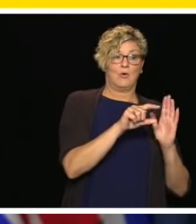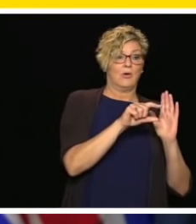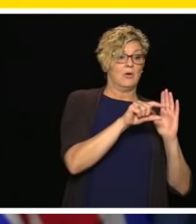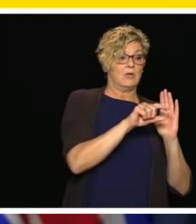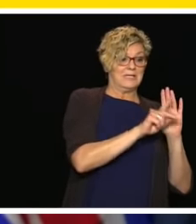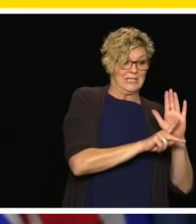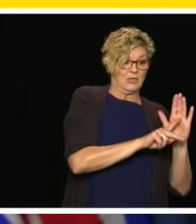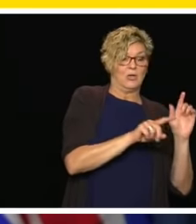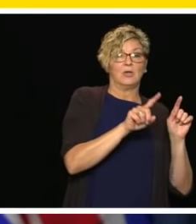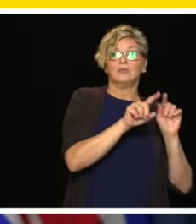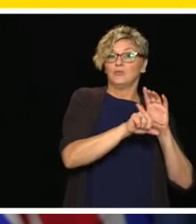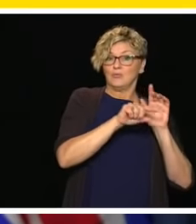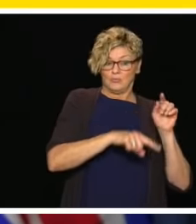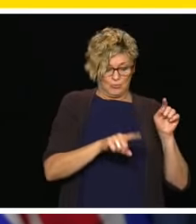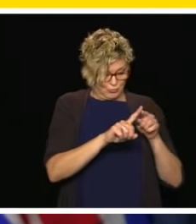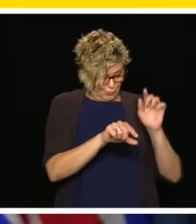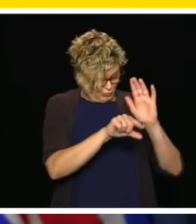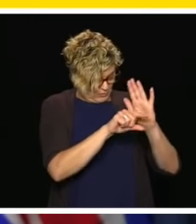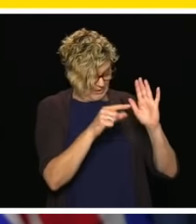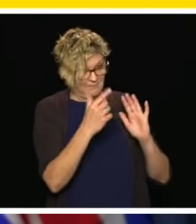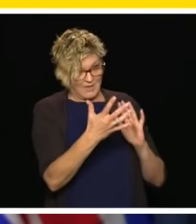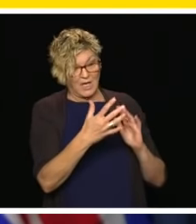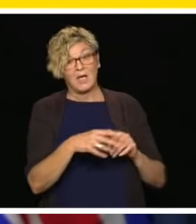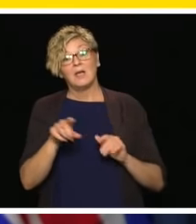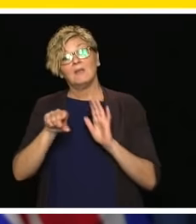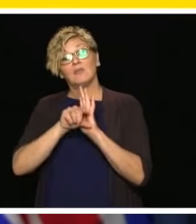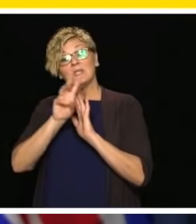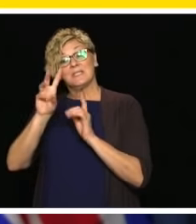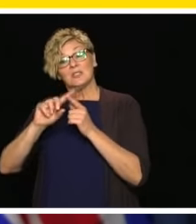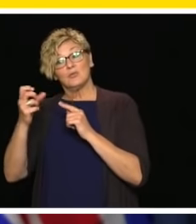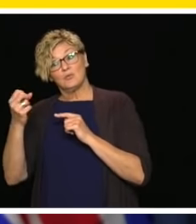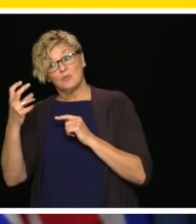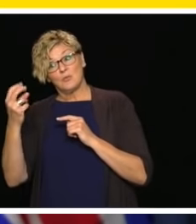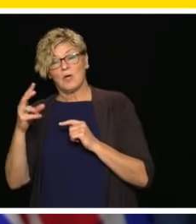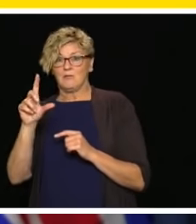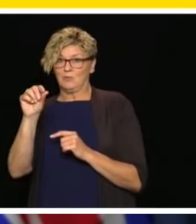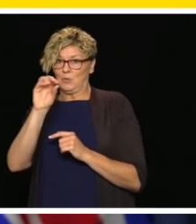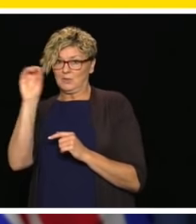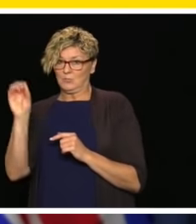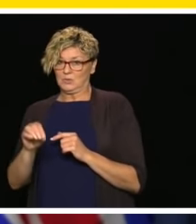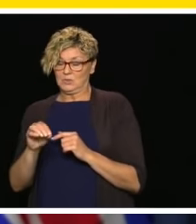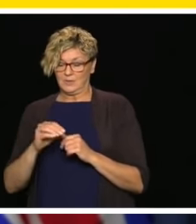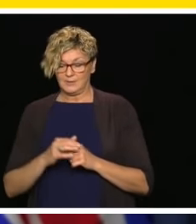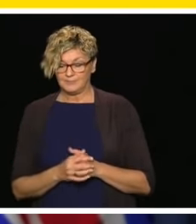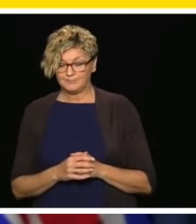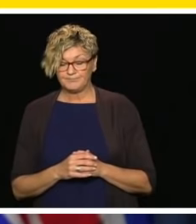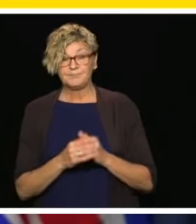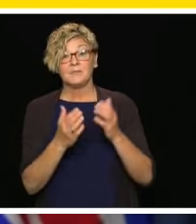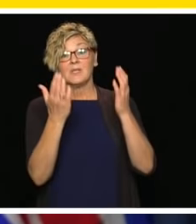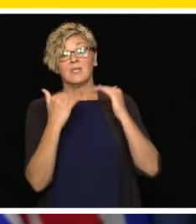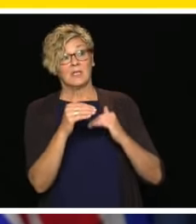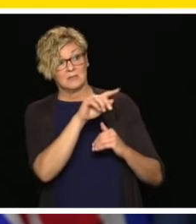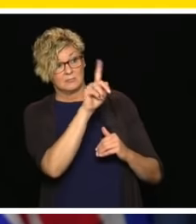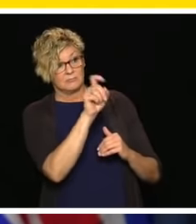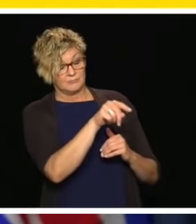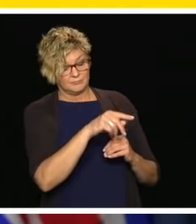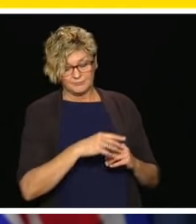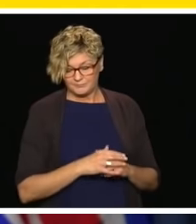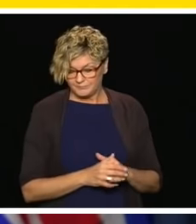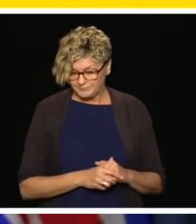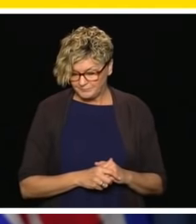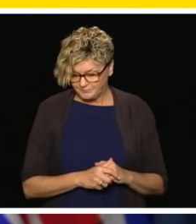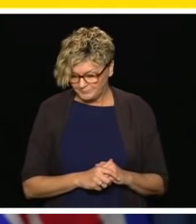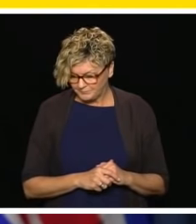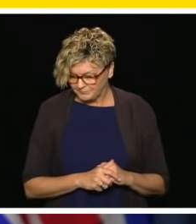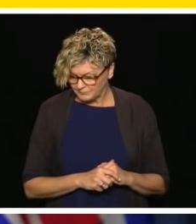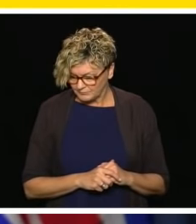Hi, Minister. Thanks for doing this. I'm speaking with a close family member and observing this family family